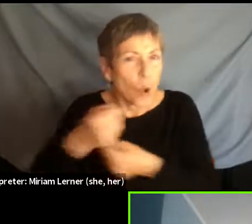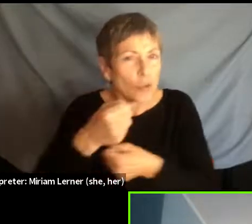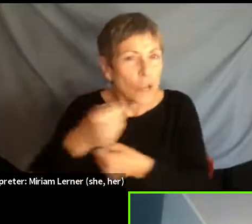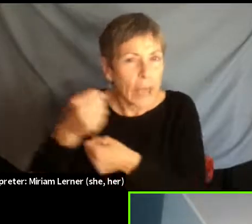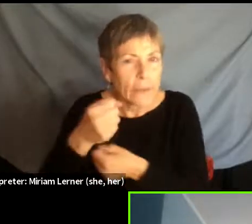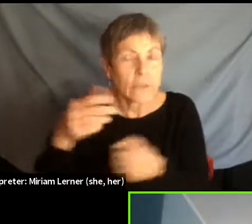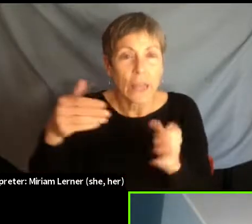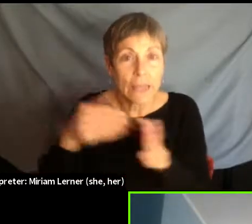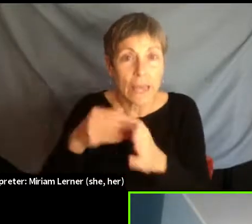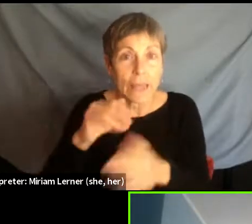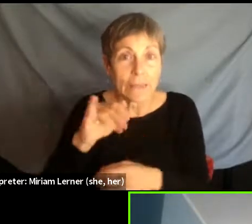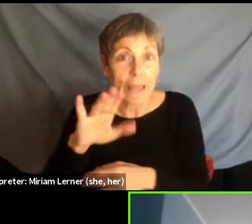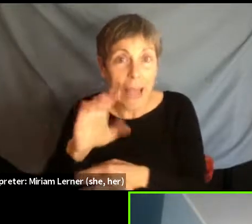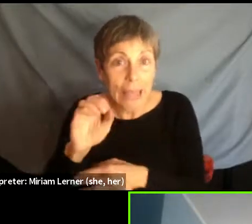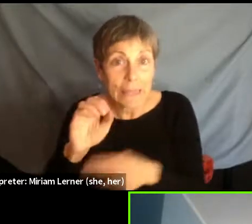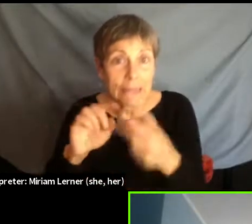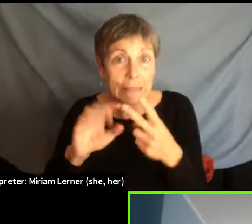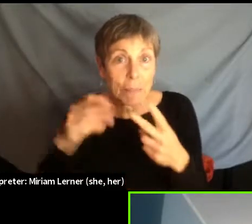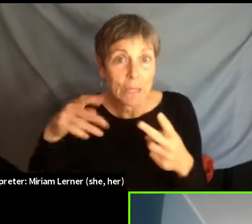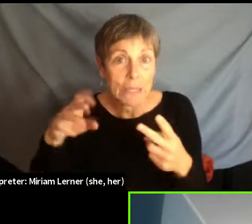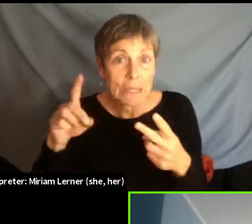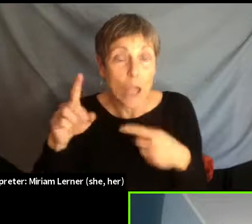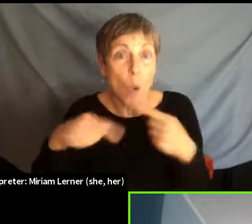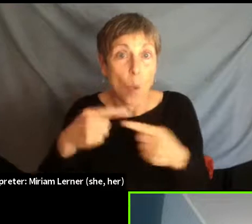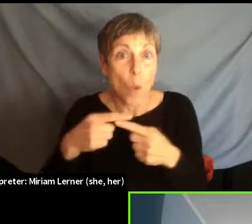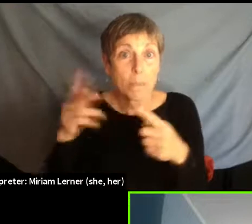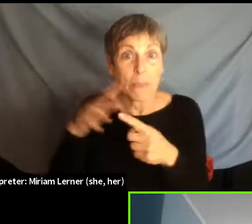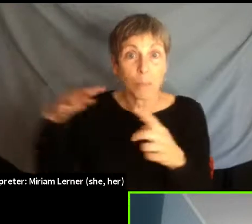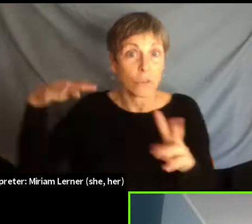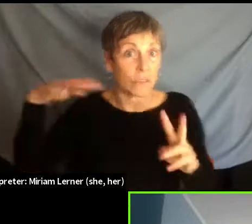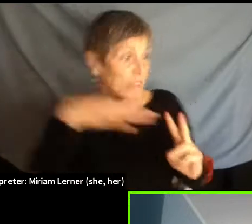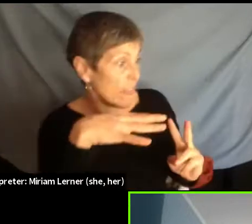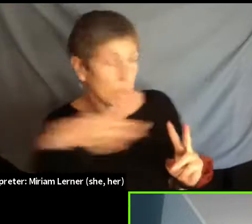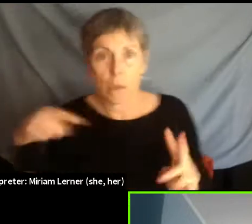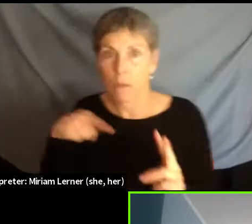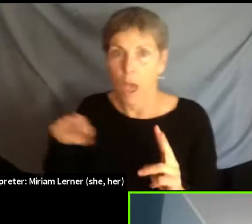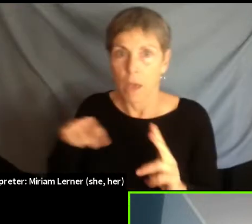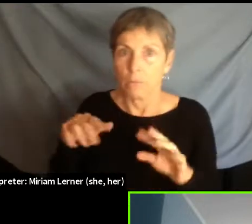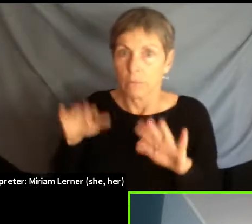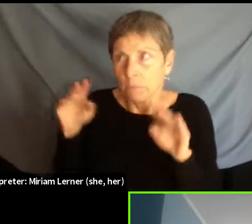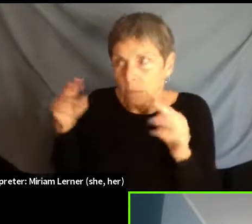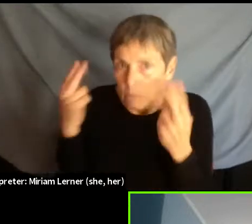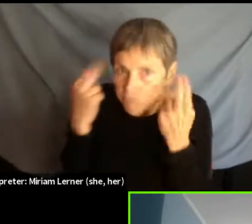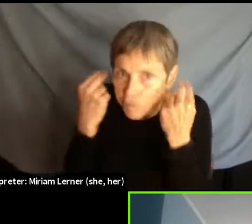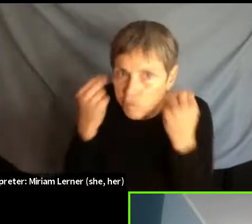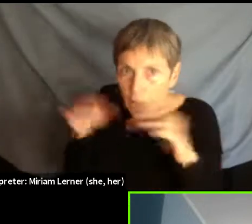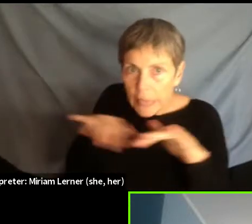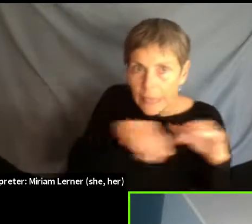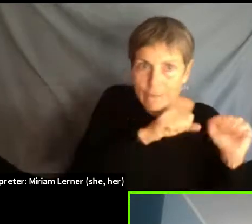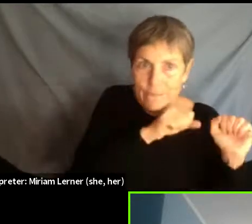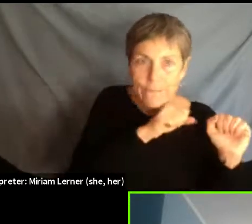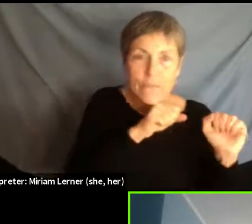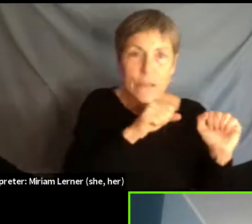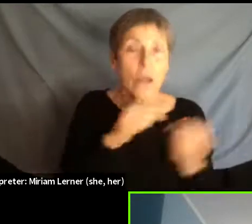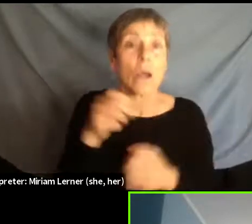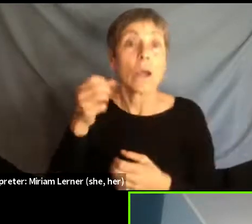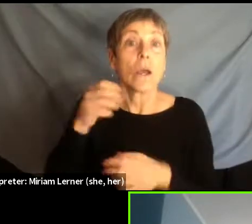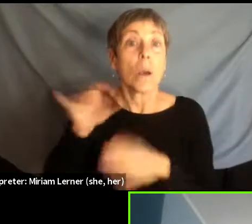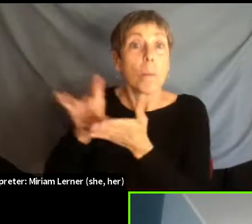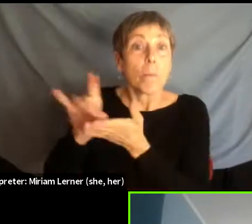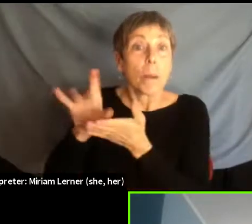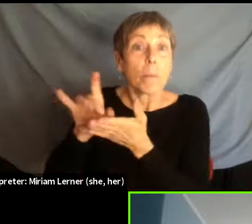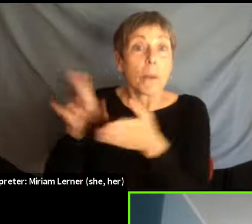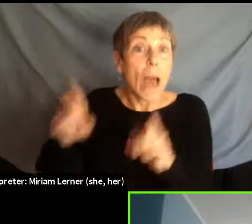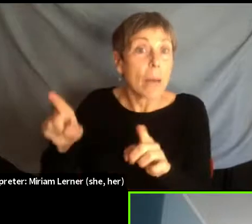spotlight is on them, they leave. You know, these deportations and this cruelty happens most effectively when there's no spotlight